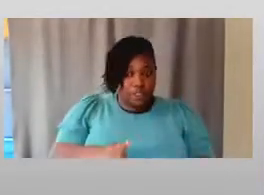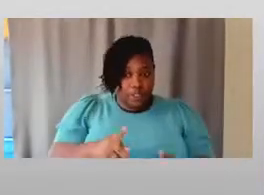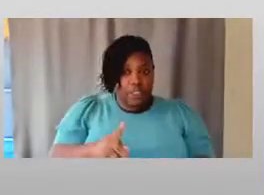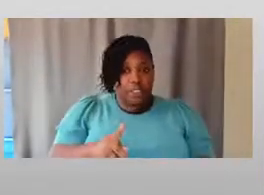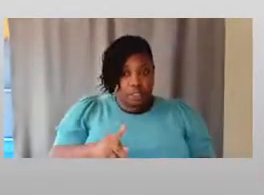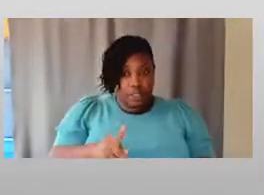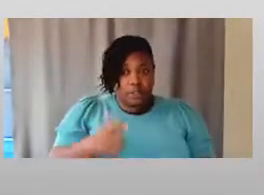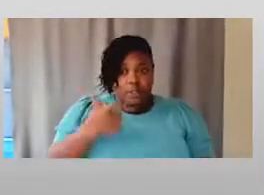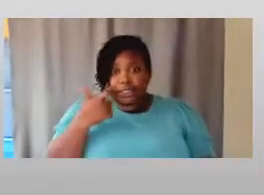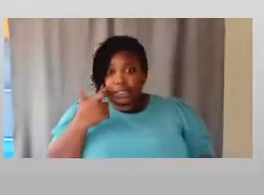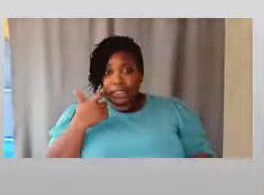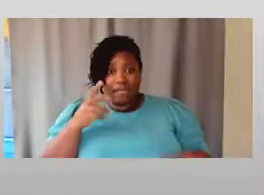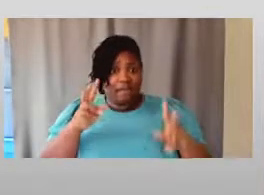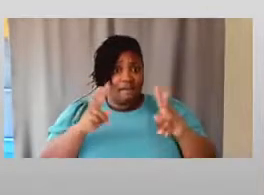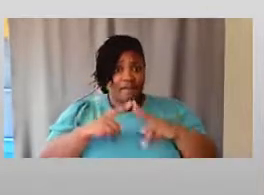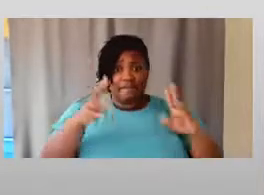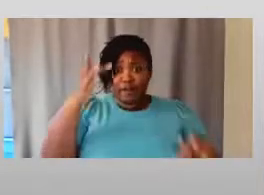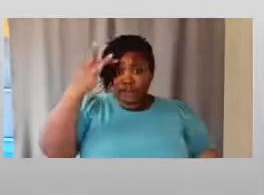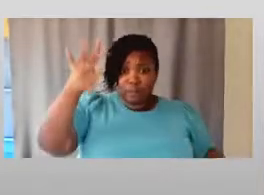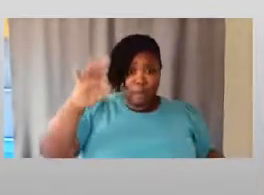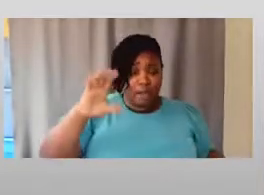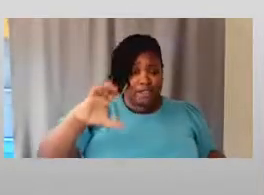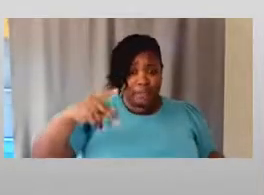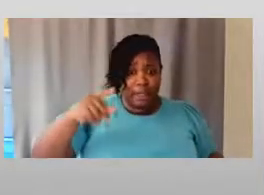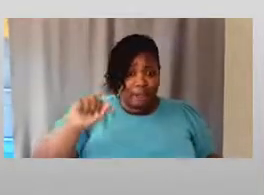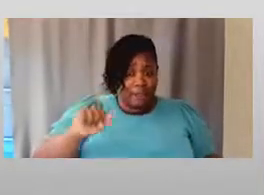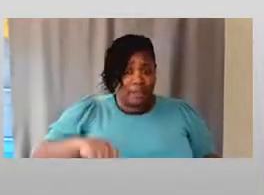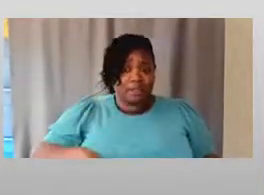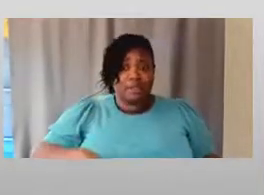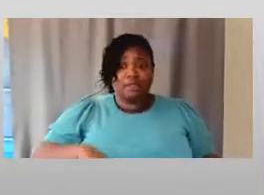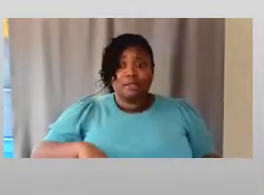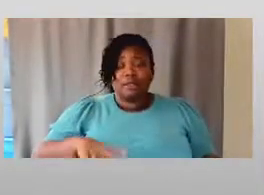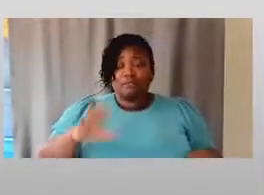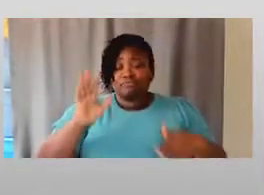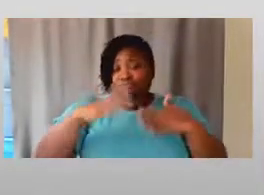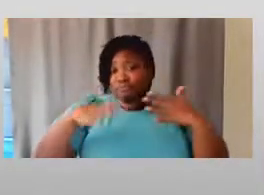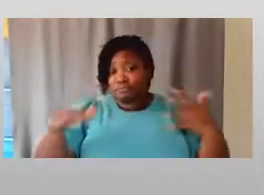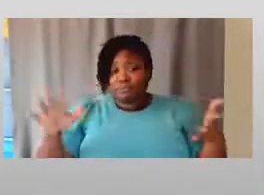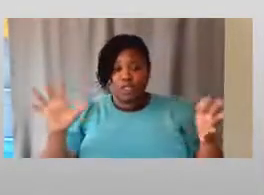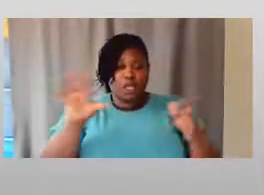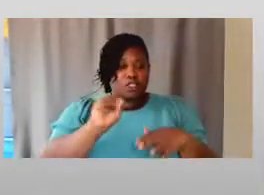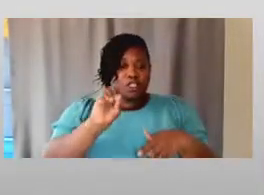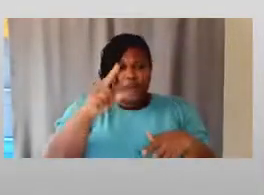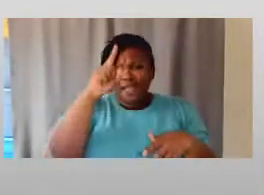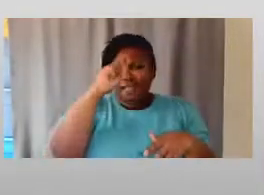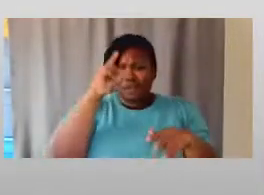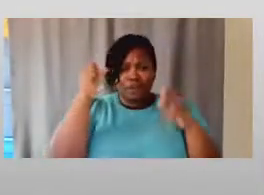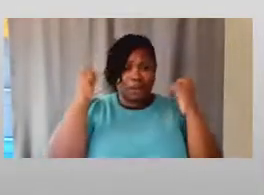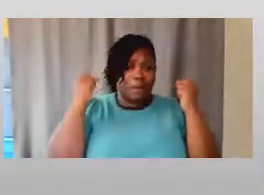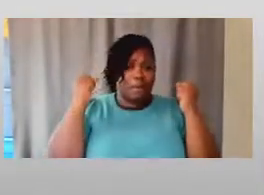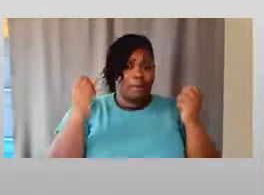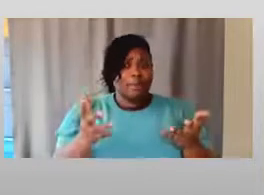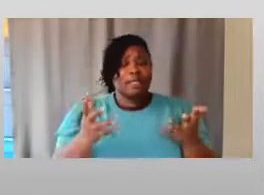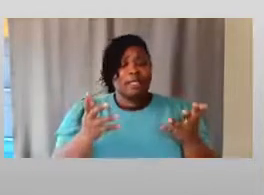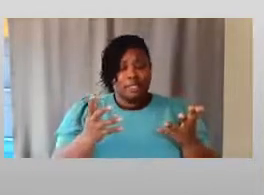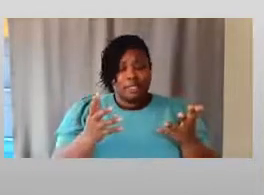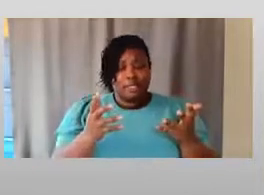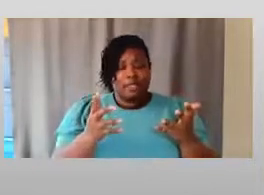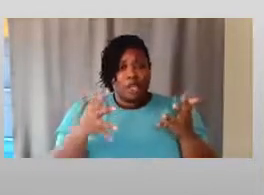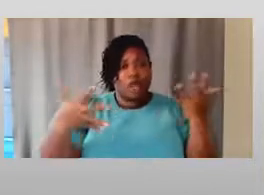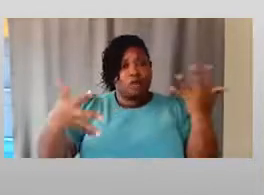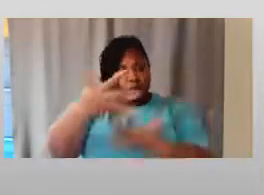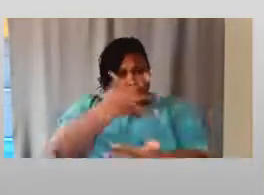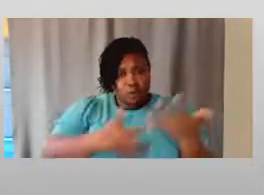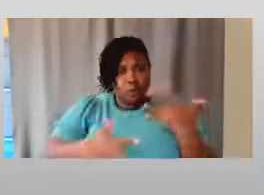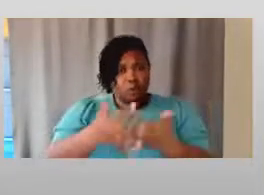very bright CPAs and so on and so forth. So, I think there are many venues that are social